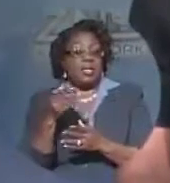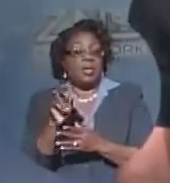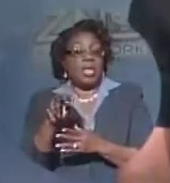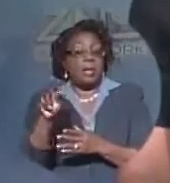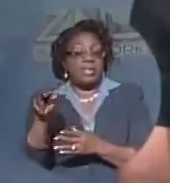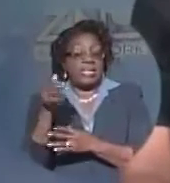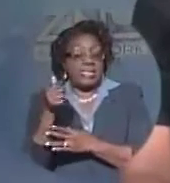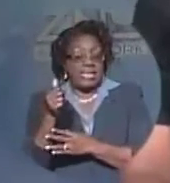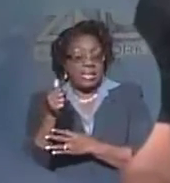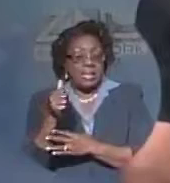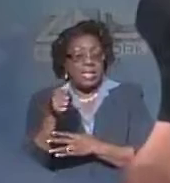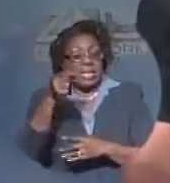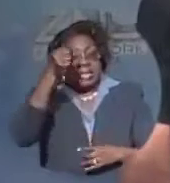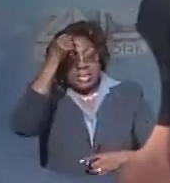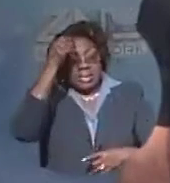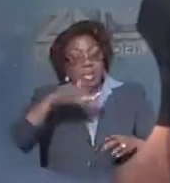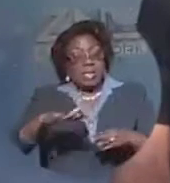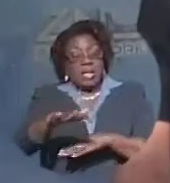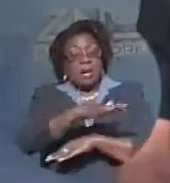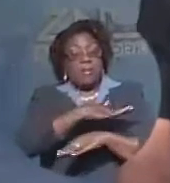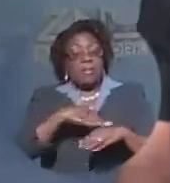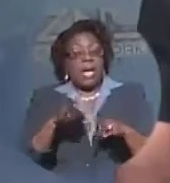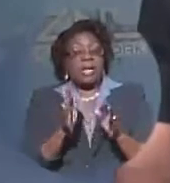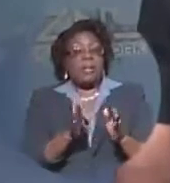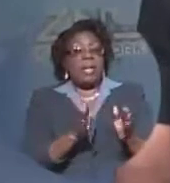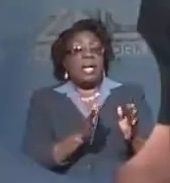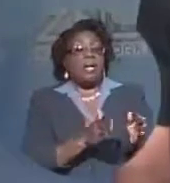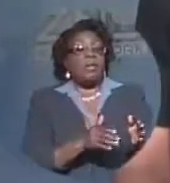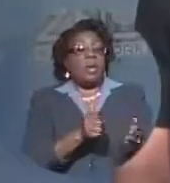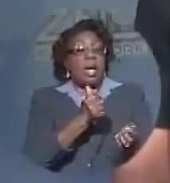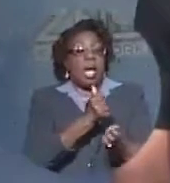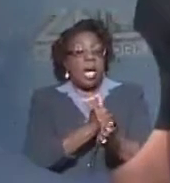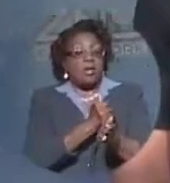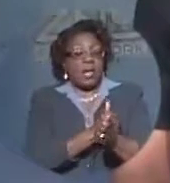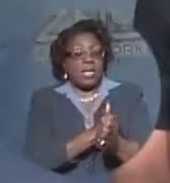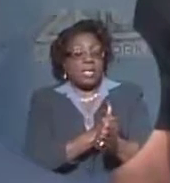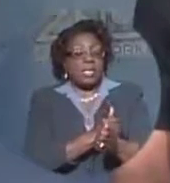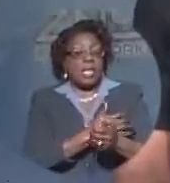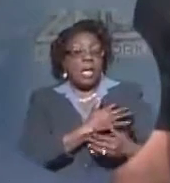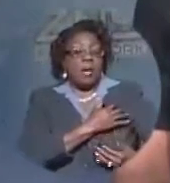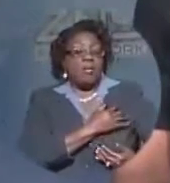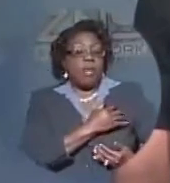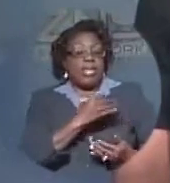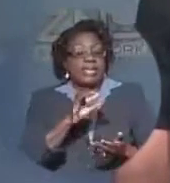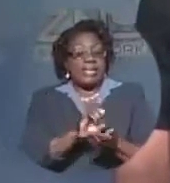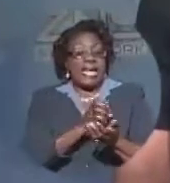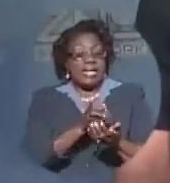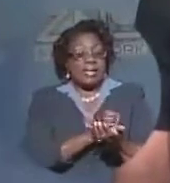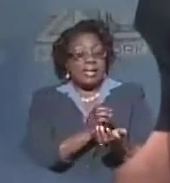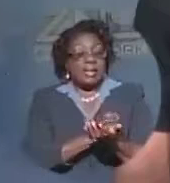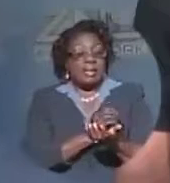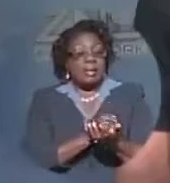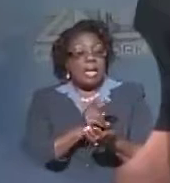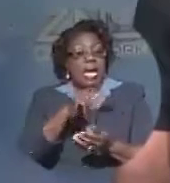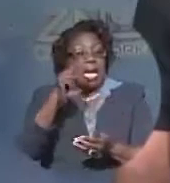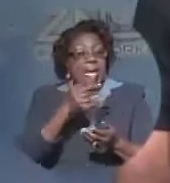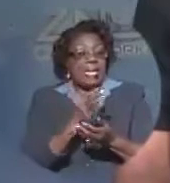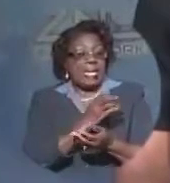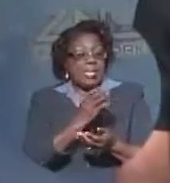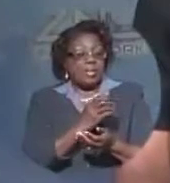time, the diseases covered by the plan included arthritis, asthma, breast cancer, diabetes, glaucoma, high cholesterol,